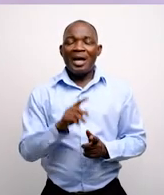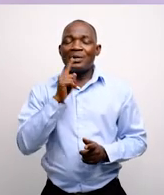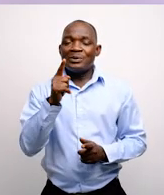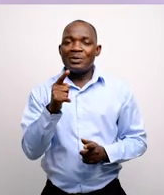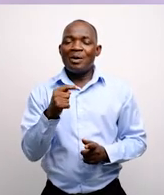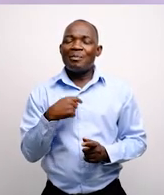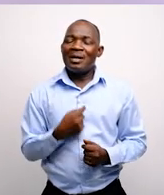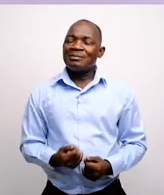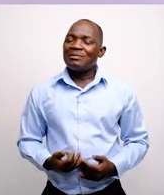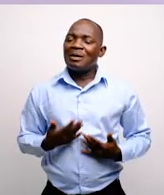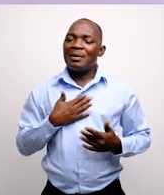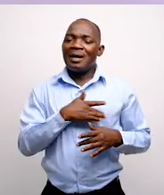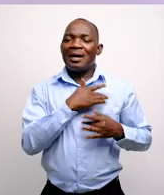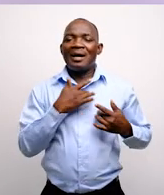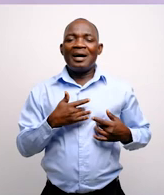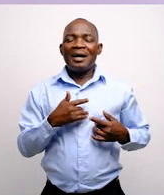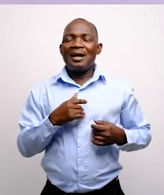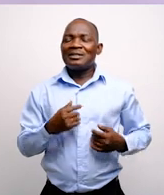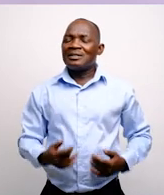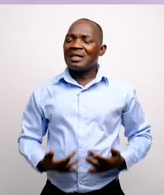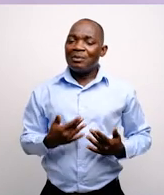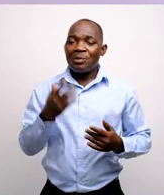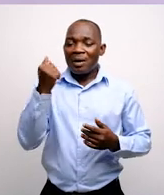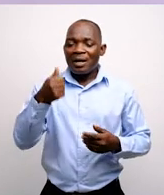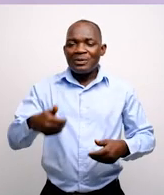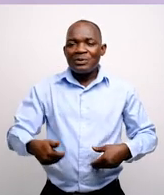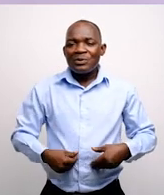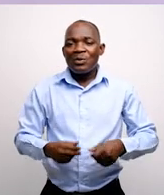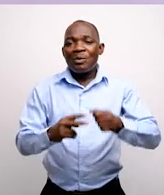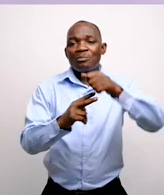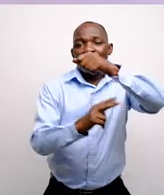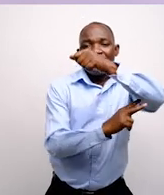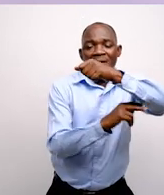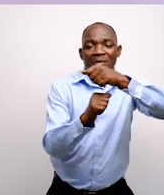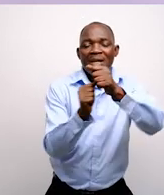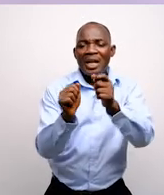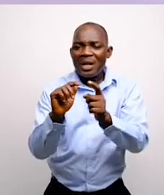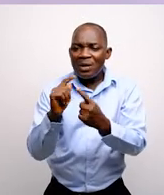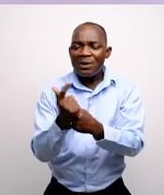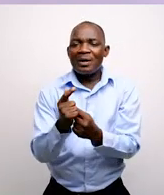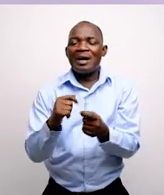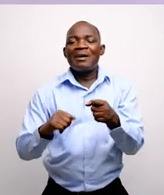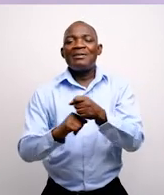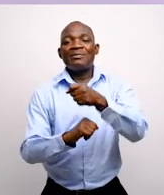It really gladdened my heart that Youth Bridge Foundation, an indigenous